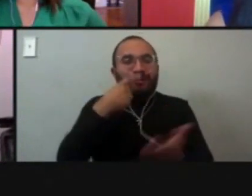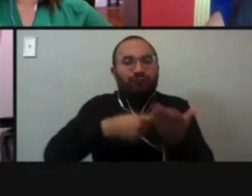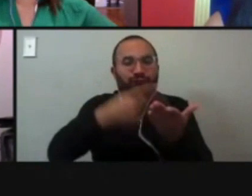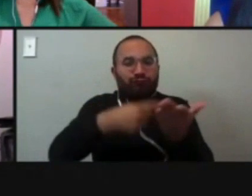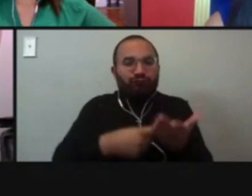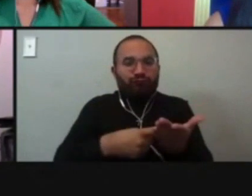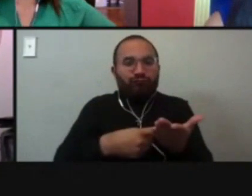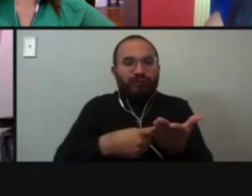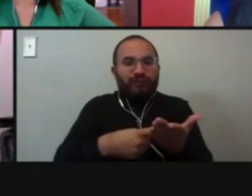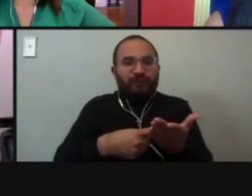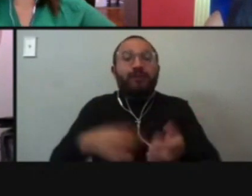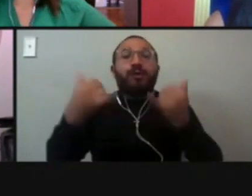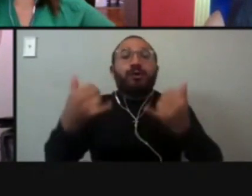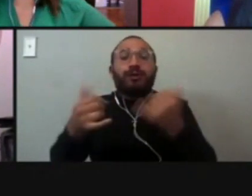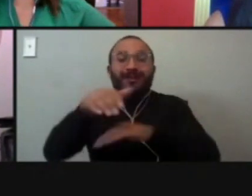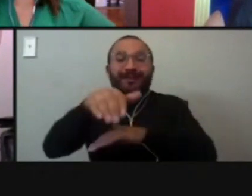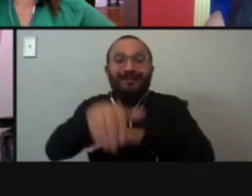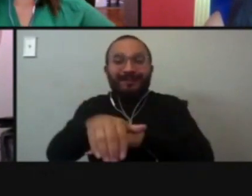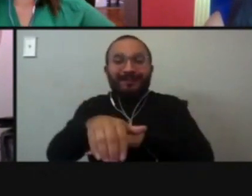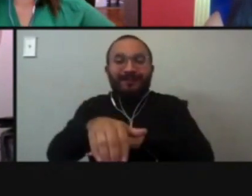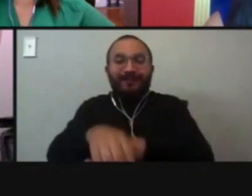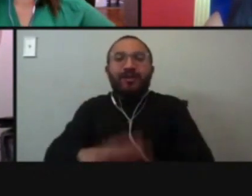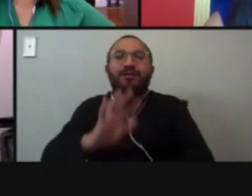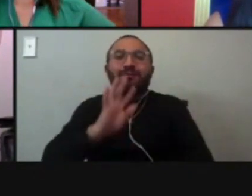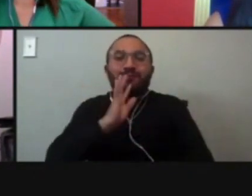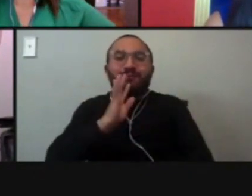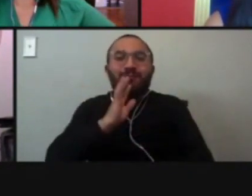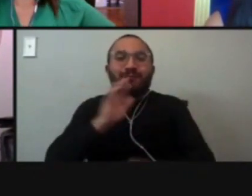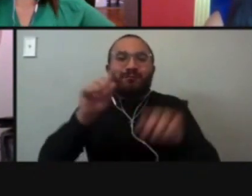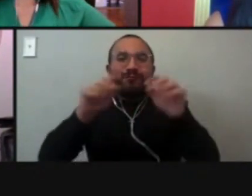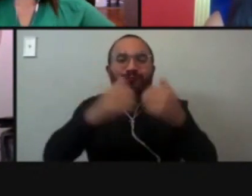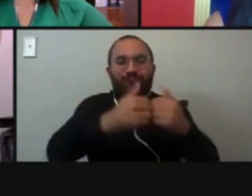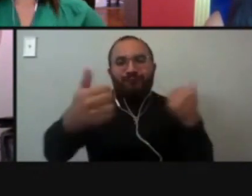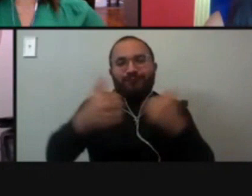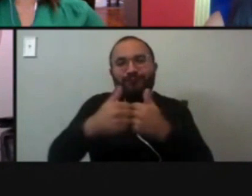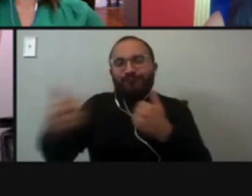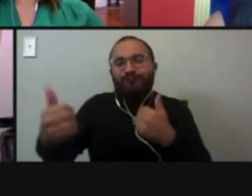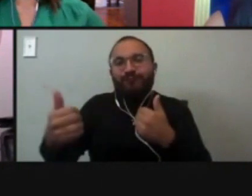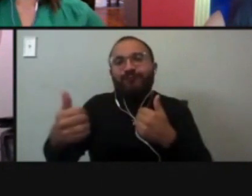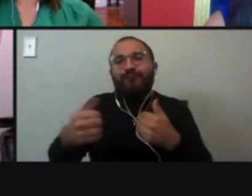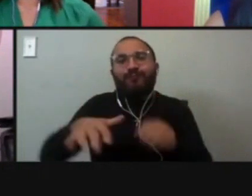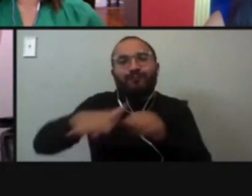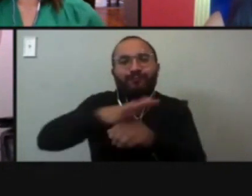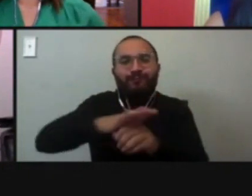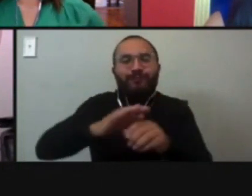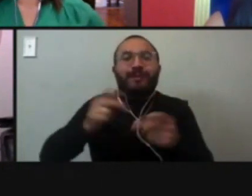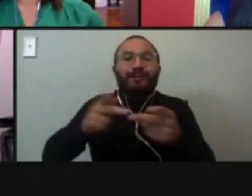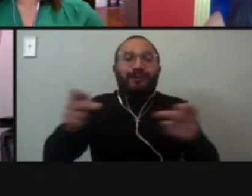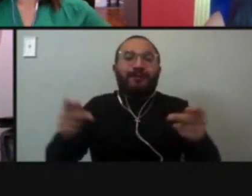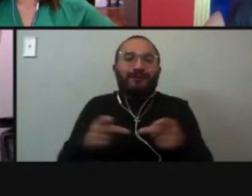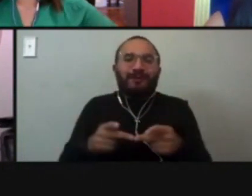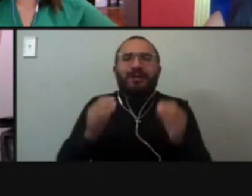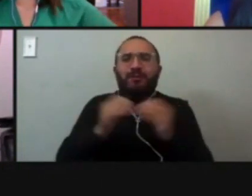And tonight, since the candidates are speaking are running in separate races, or at least for different precincts, we'll be having more of a